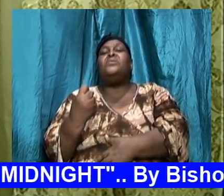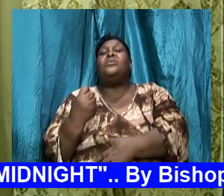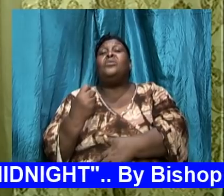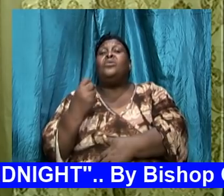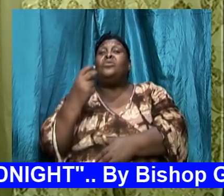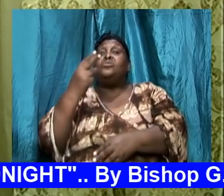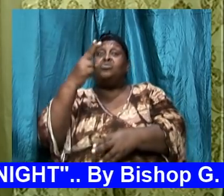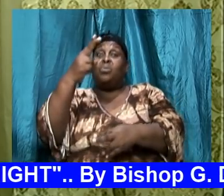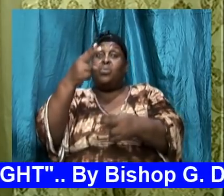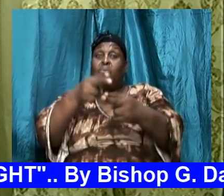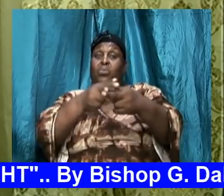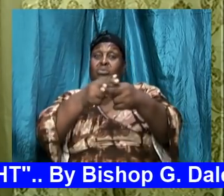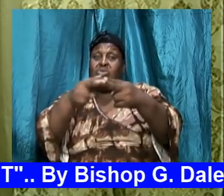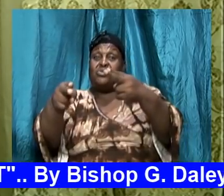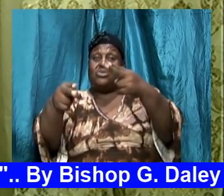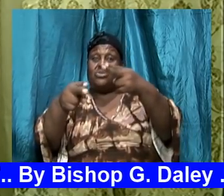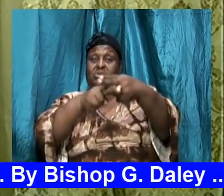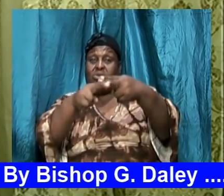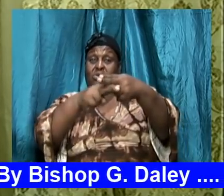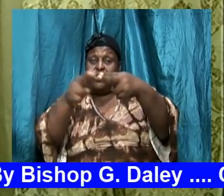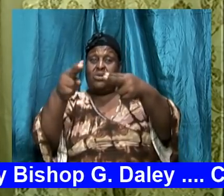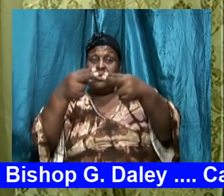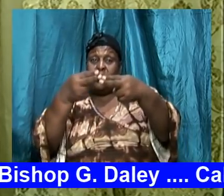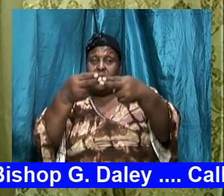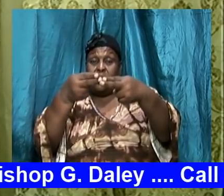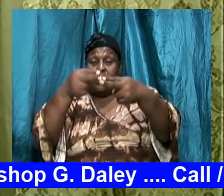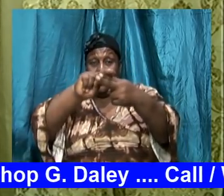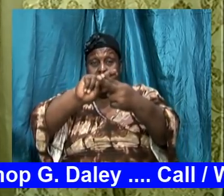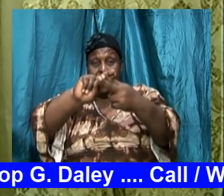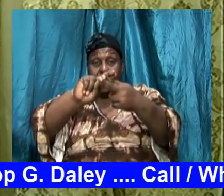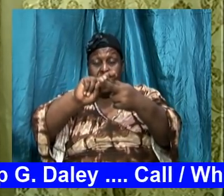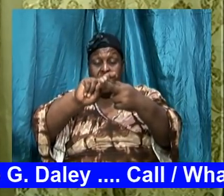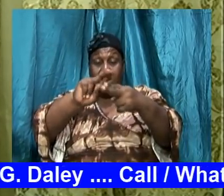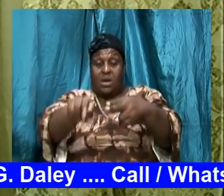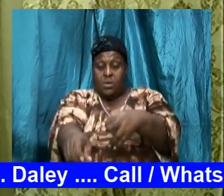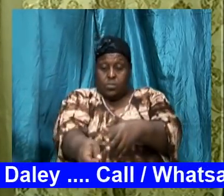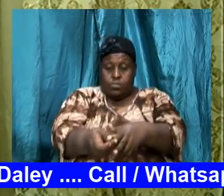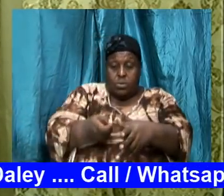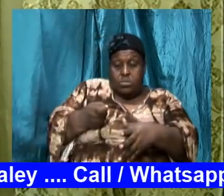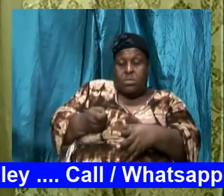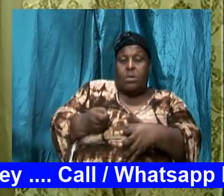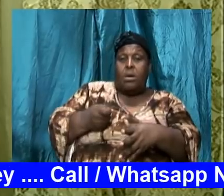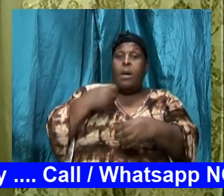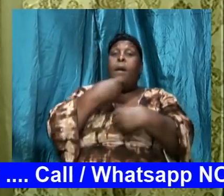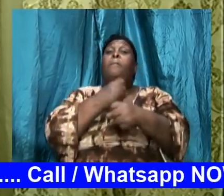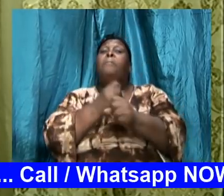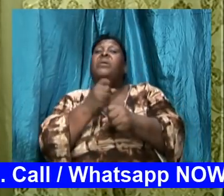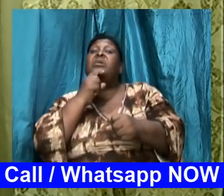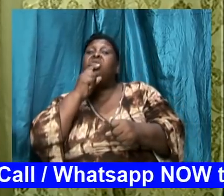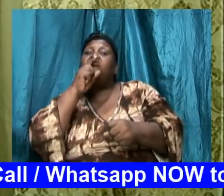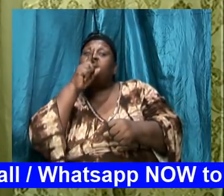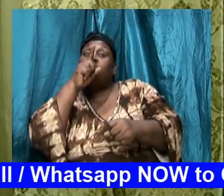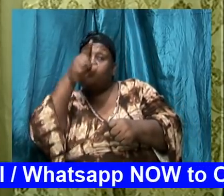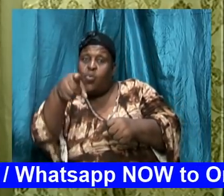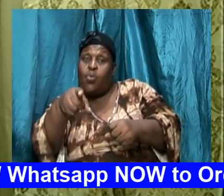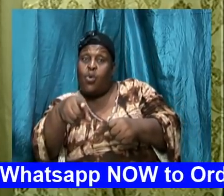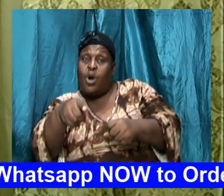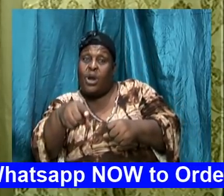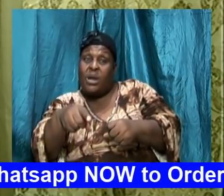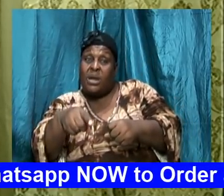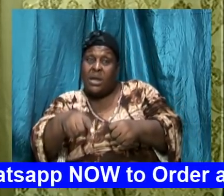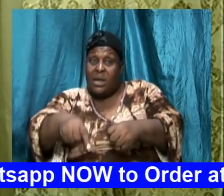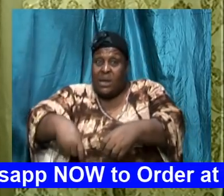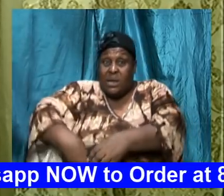it sounds gory and then pull it to ensure that the boils of the enemy is ripped out